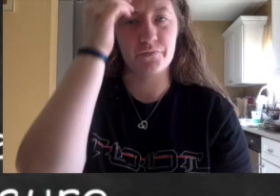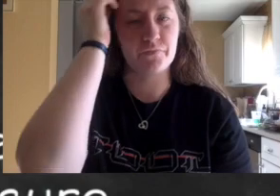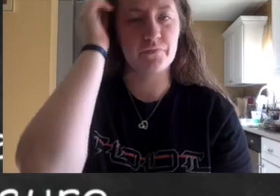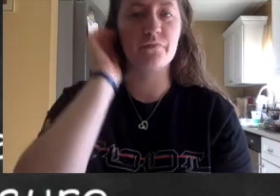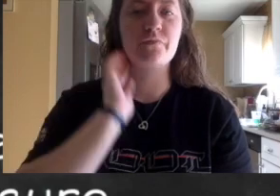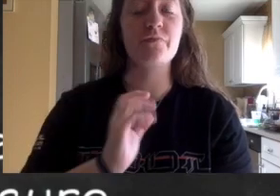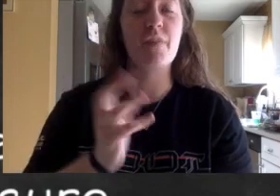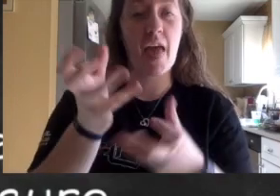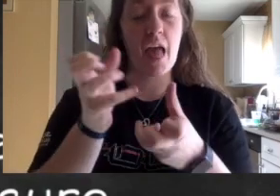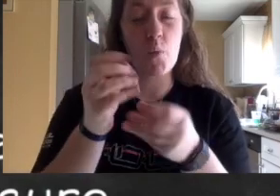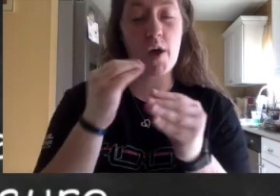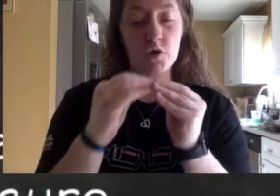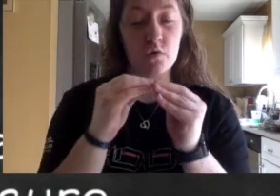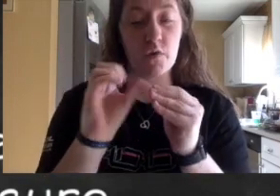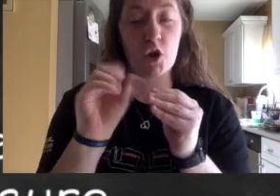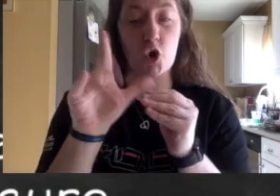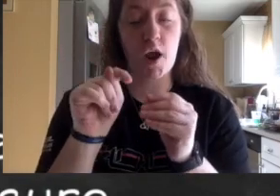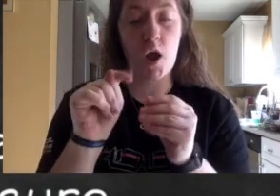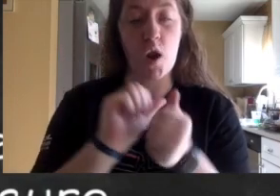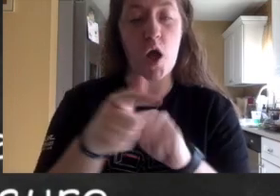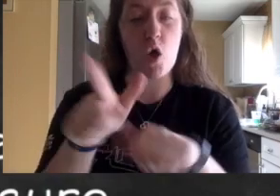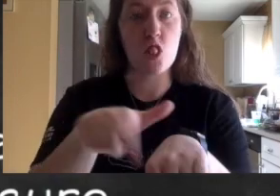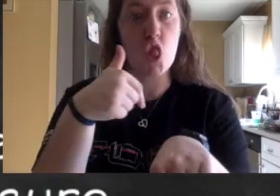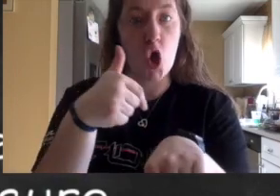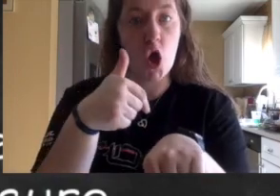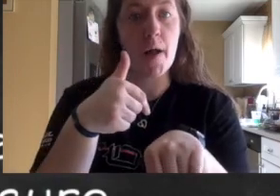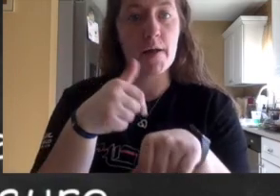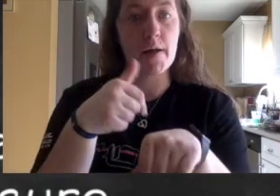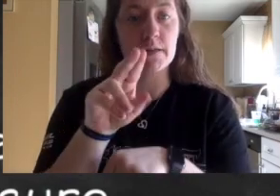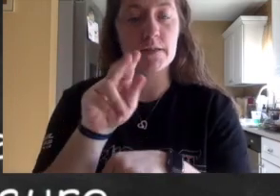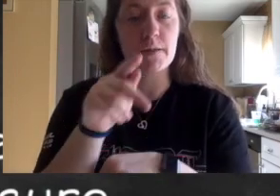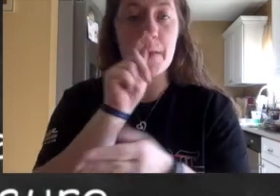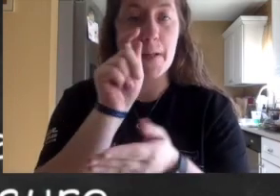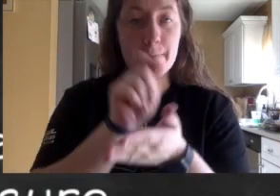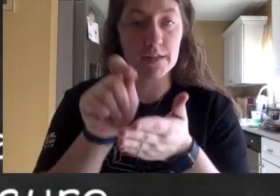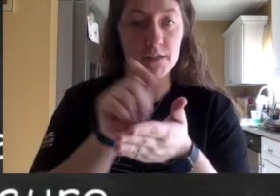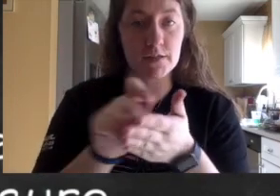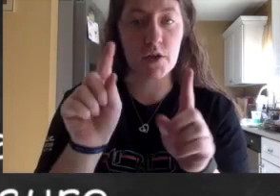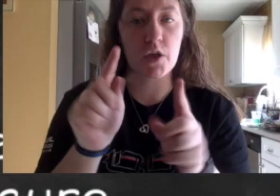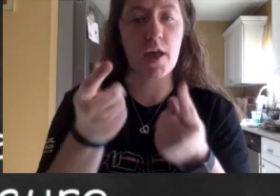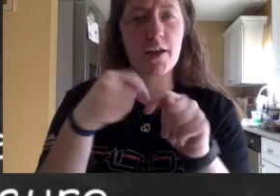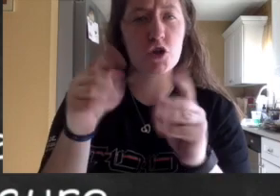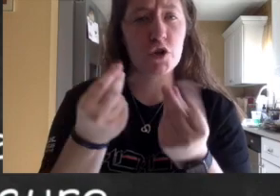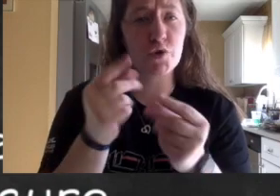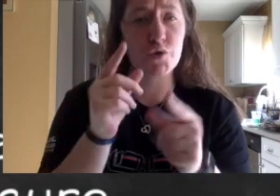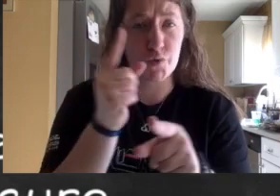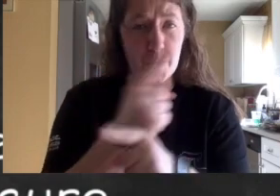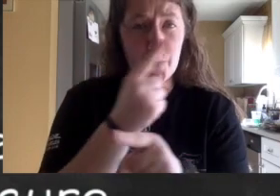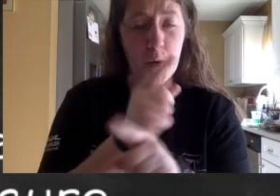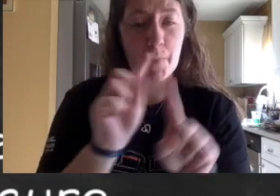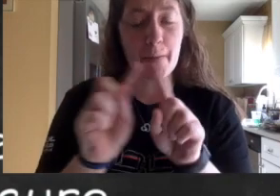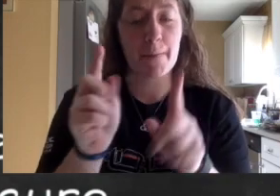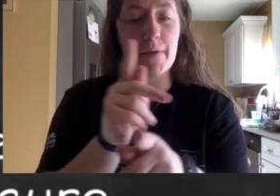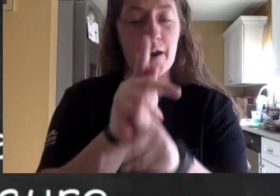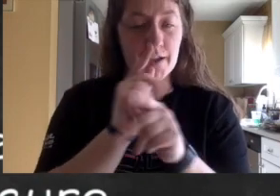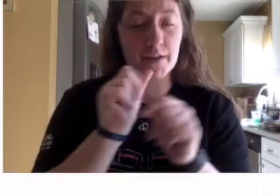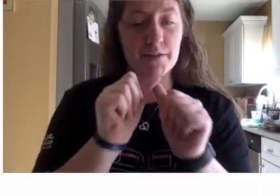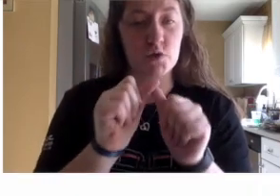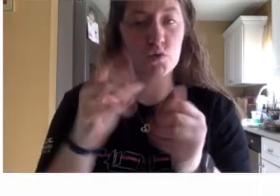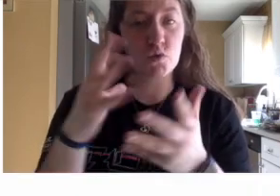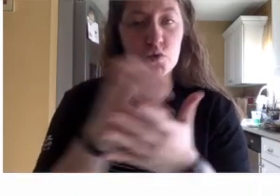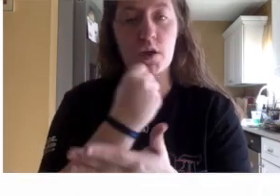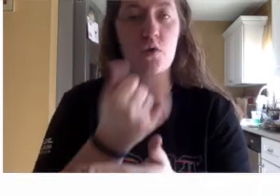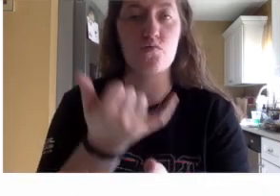I wanted to figure out the length of my pencil. I tried to measure correctly, but I kept getting different answers. Let me show you what I did.